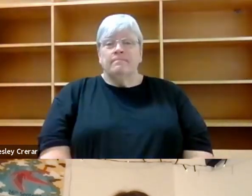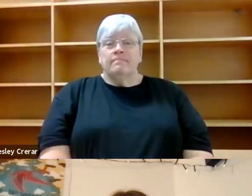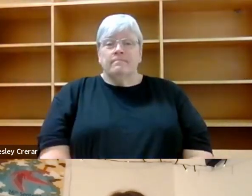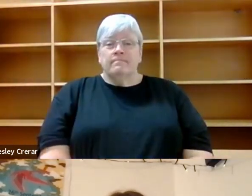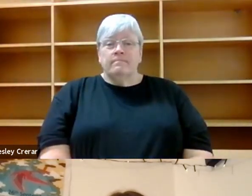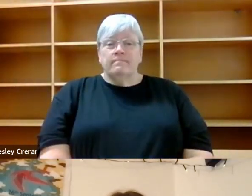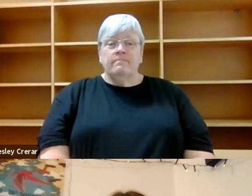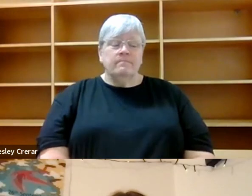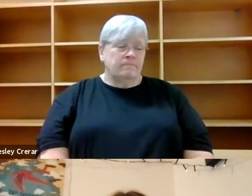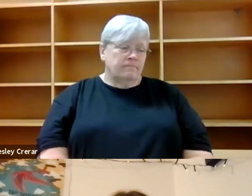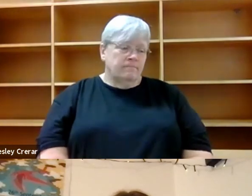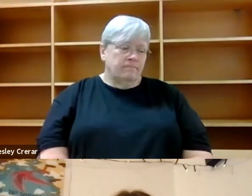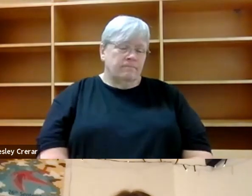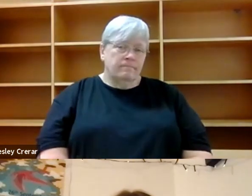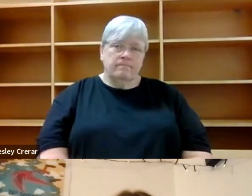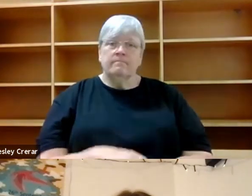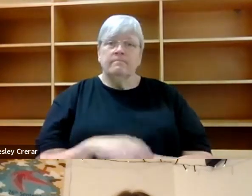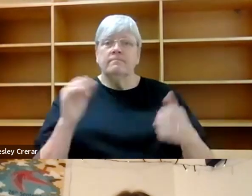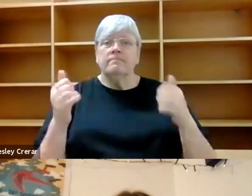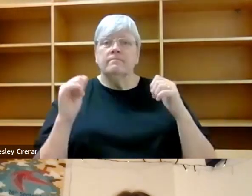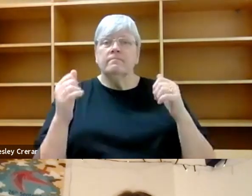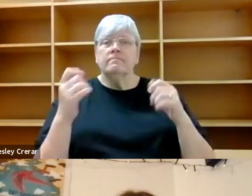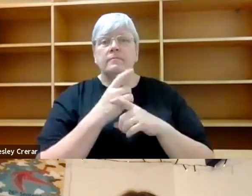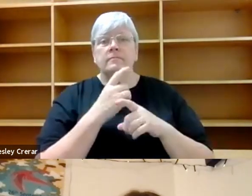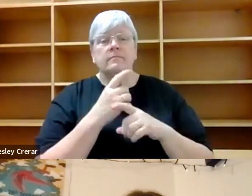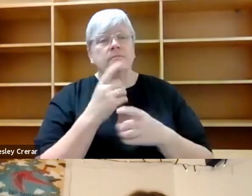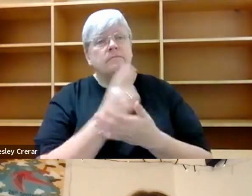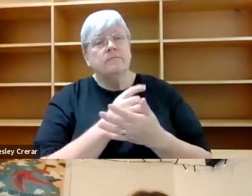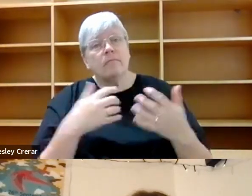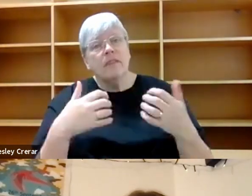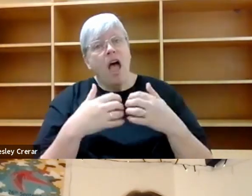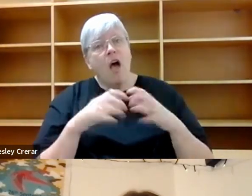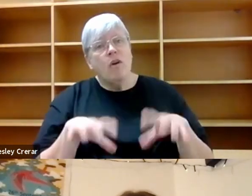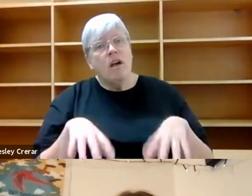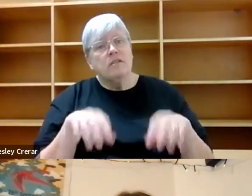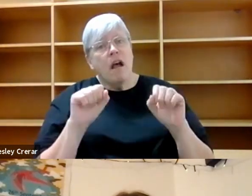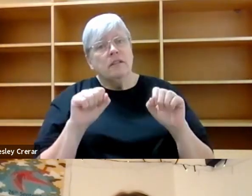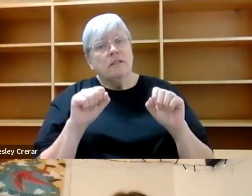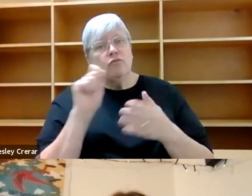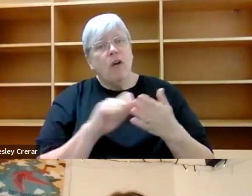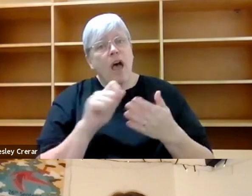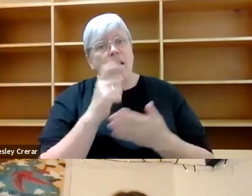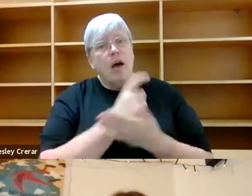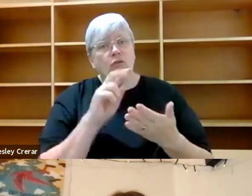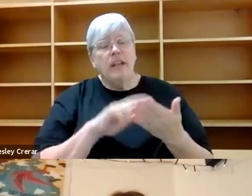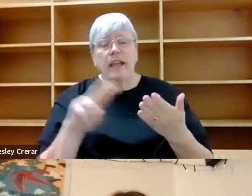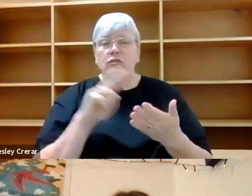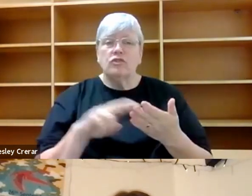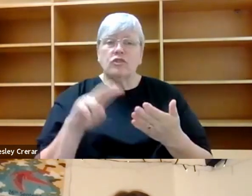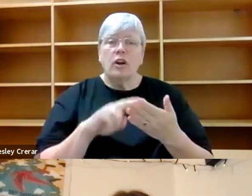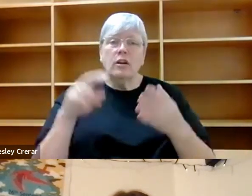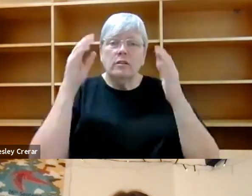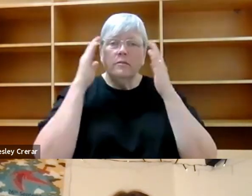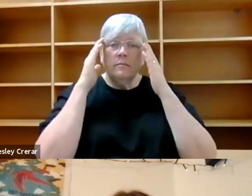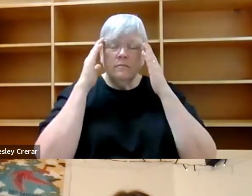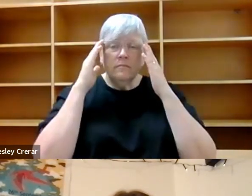Thank you. Um, maybe you could talk to us about how you got started writing about nature. Um, maybe Alice,